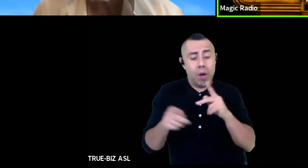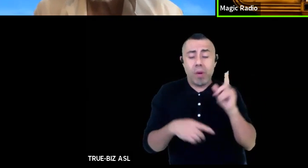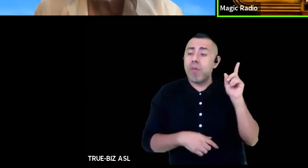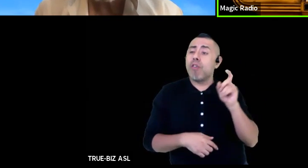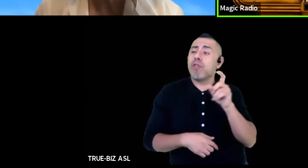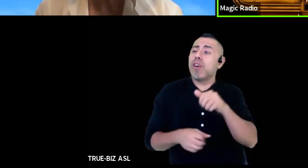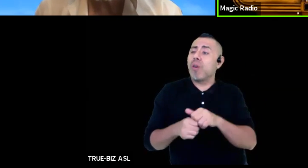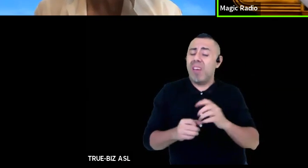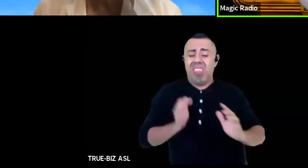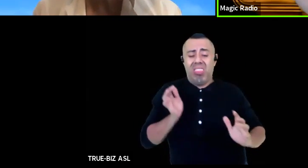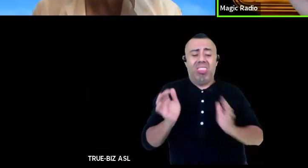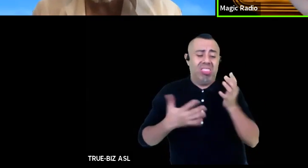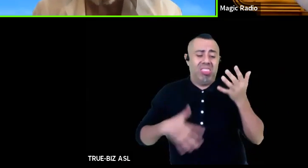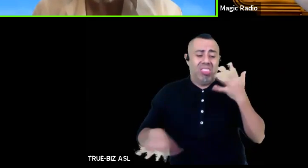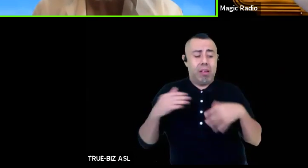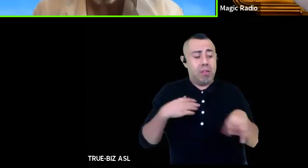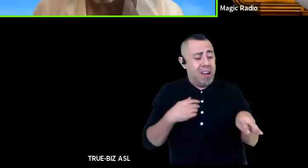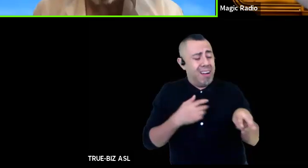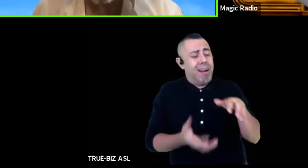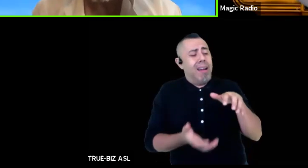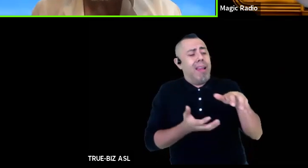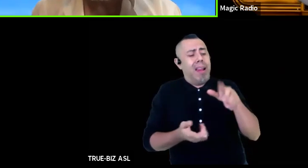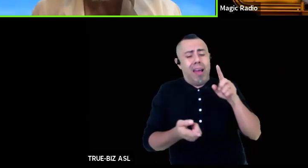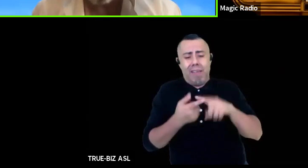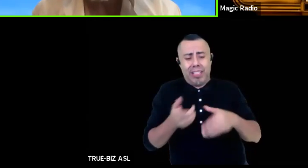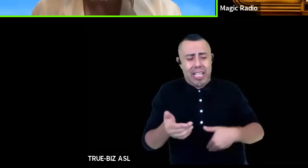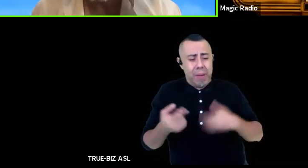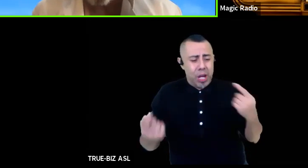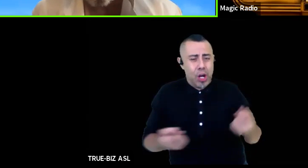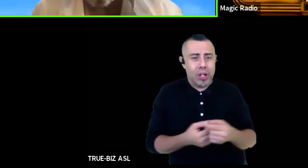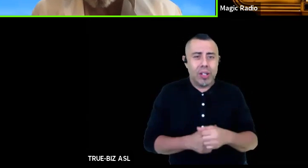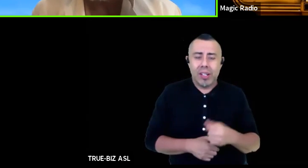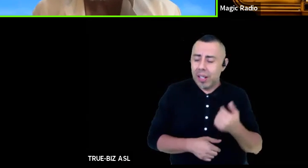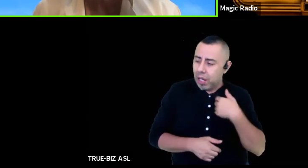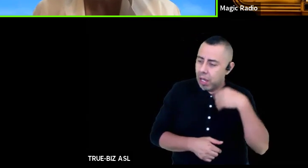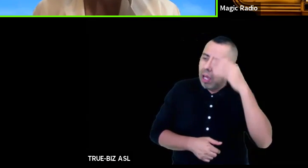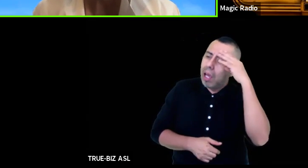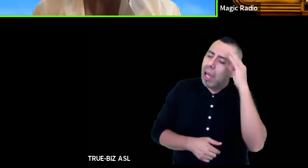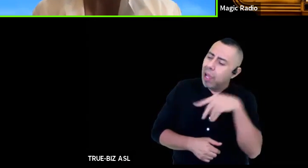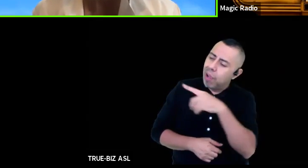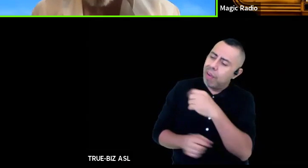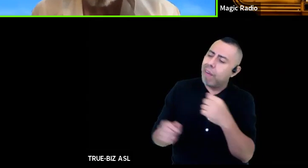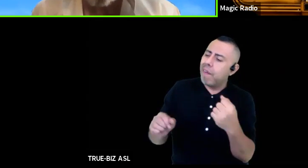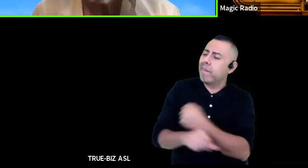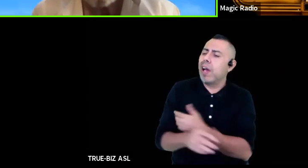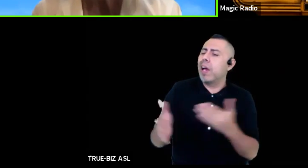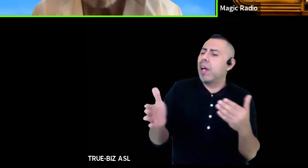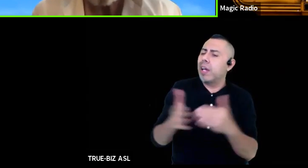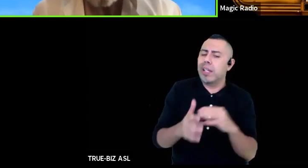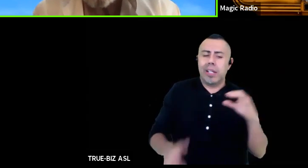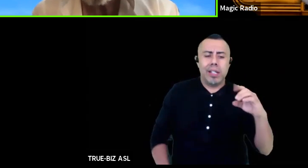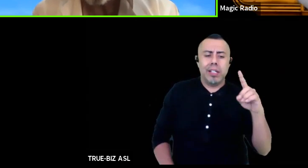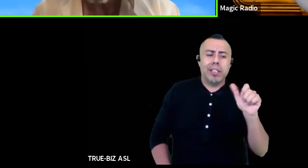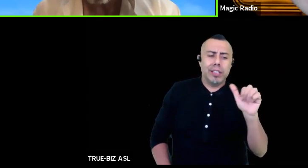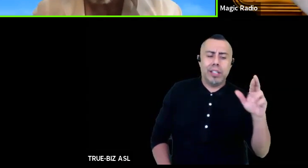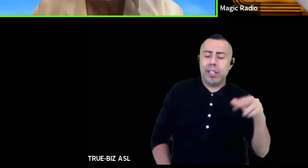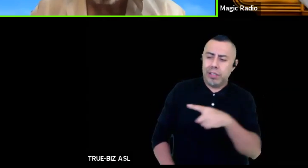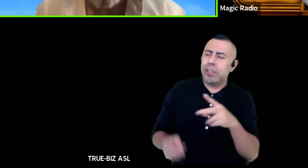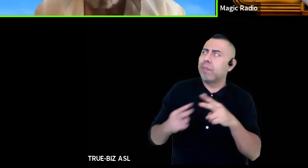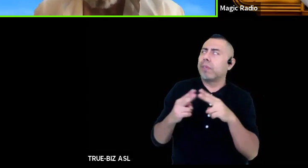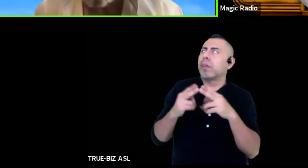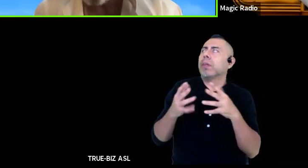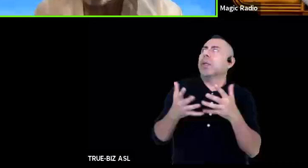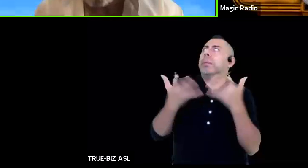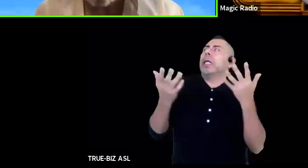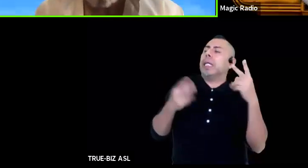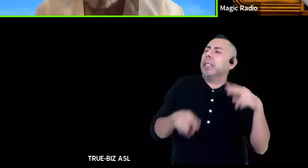laughed till their stomachs hurt yes I know you fought the czar you're just such a hero Pietra that always